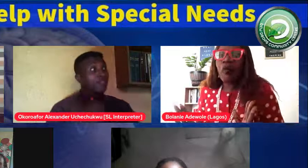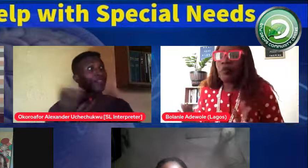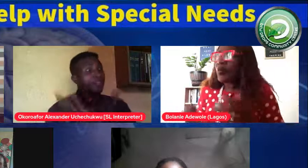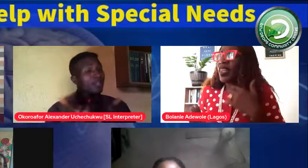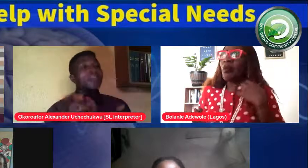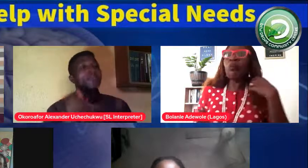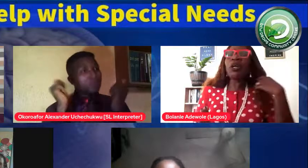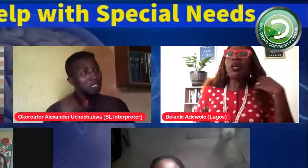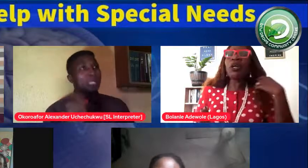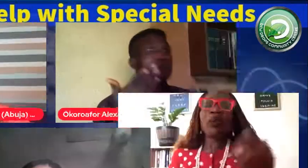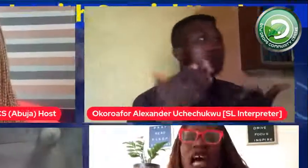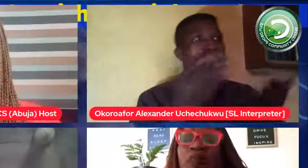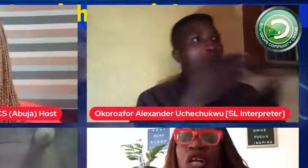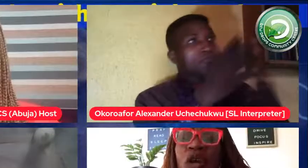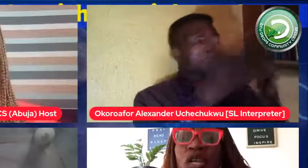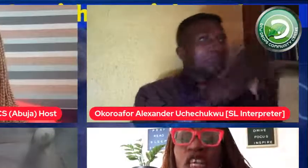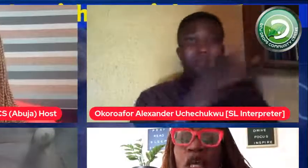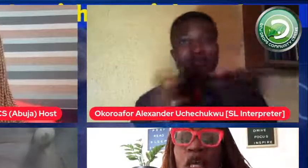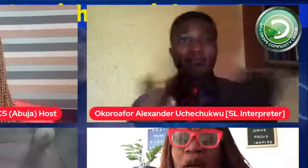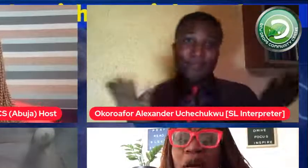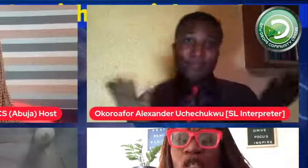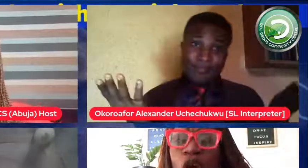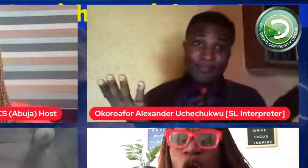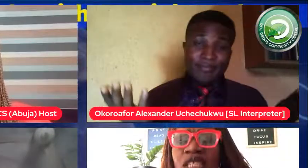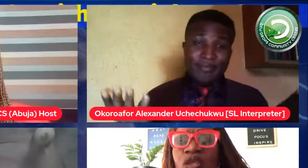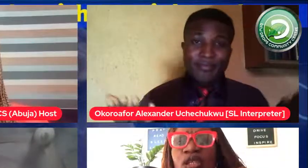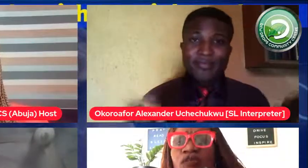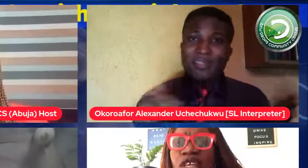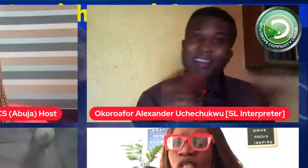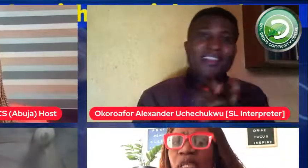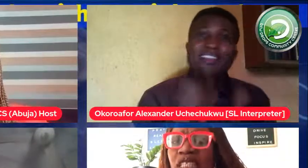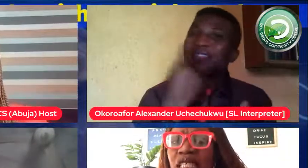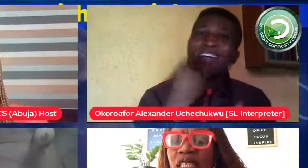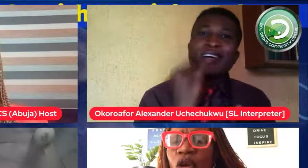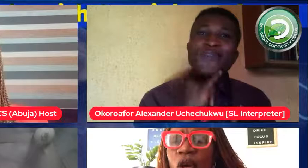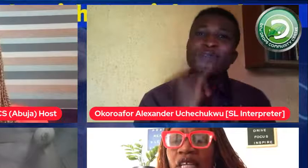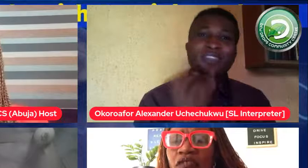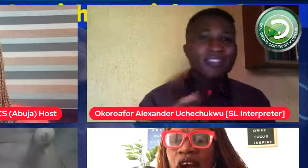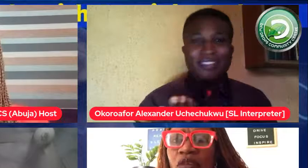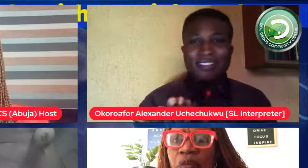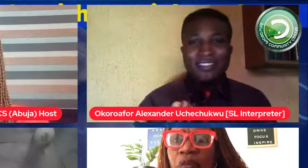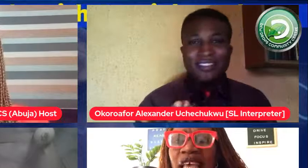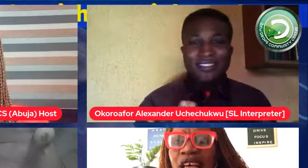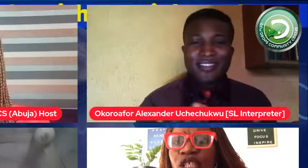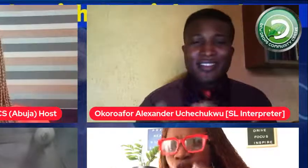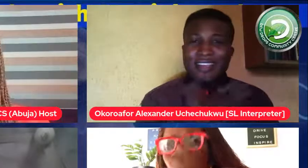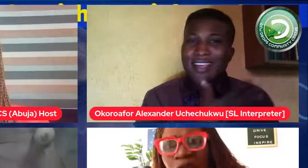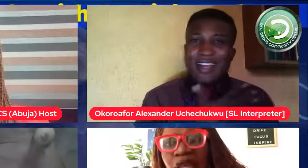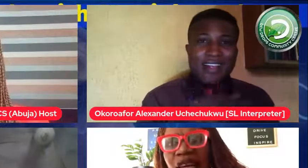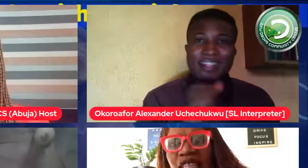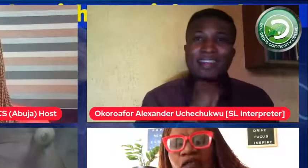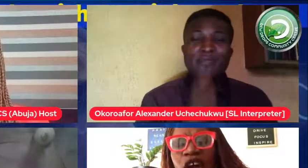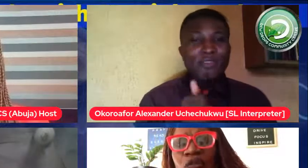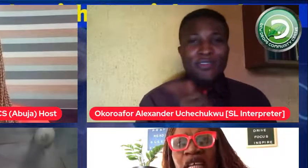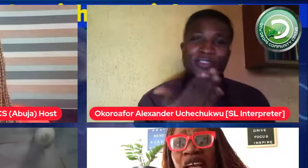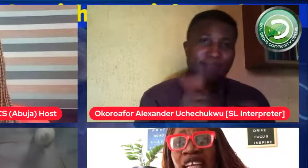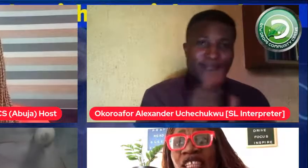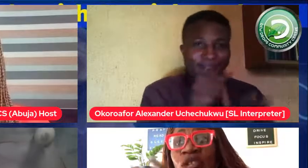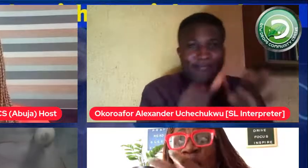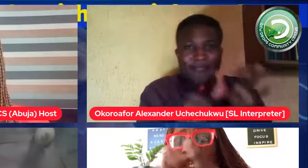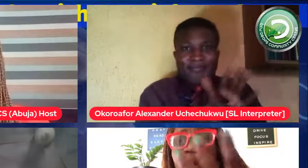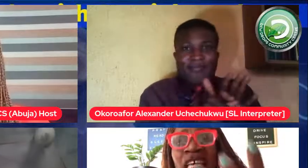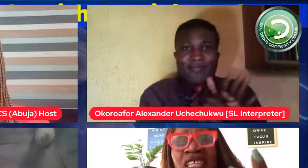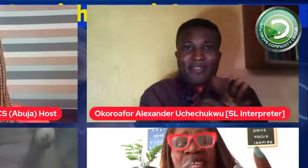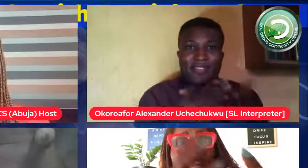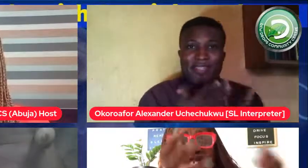that's who he is but i'm not going to keep him at home because he's going to flip switches in your own environment he has to be in that environment